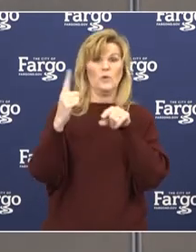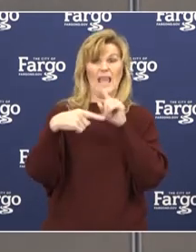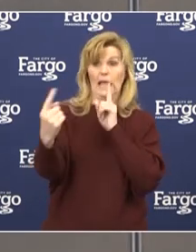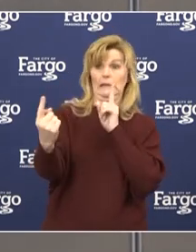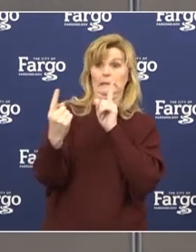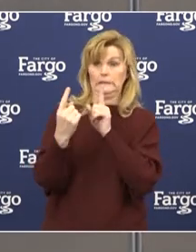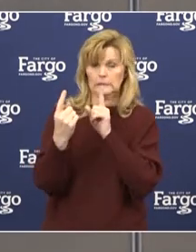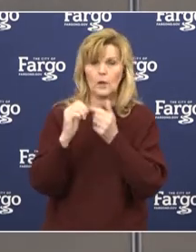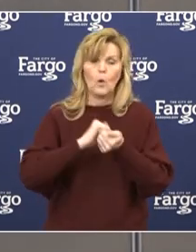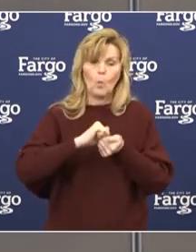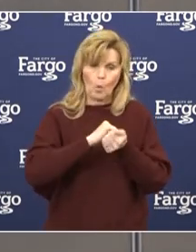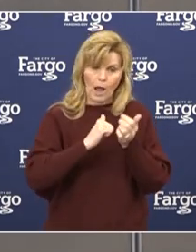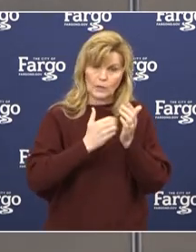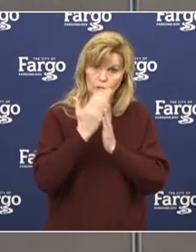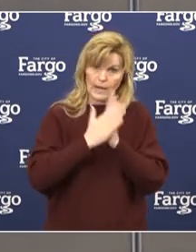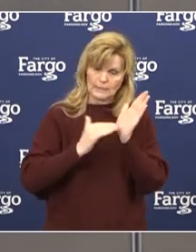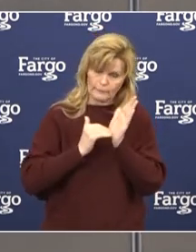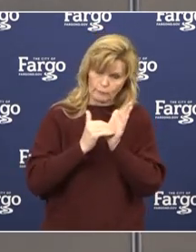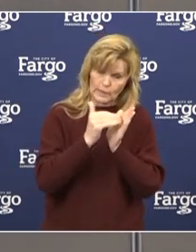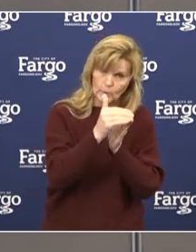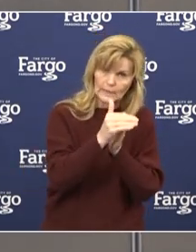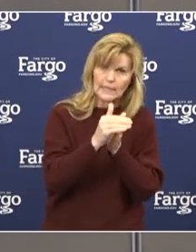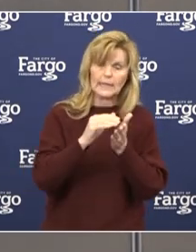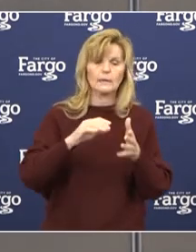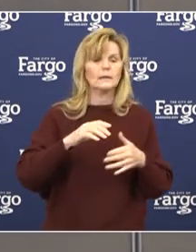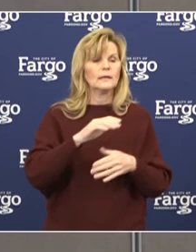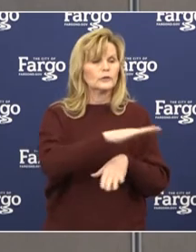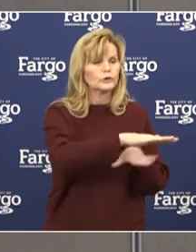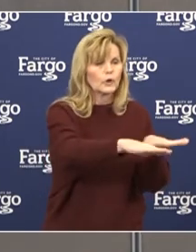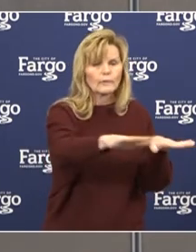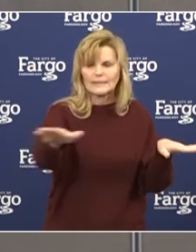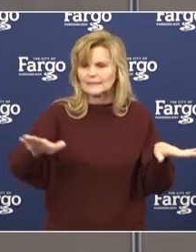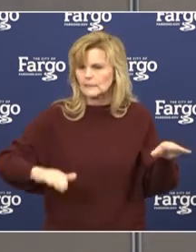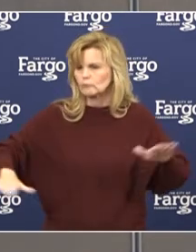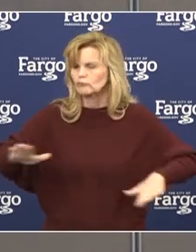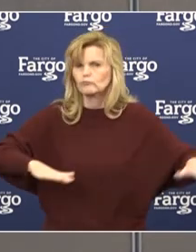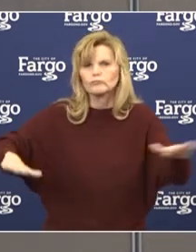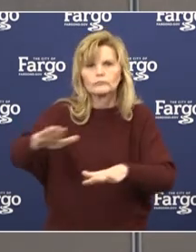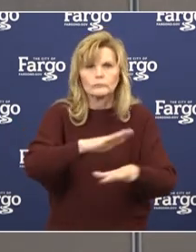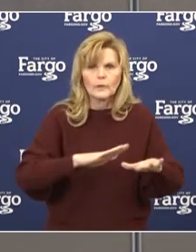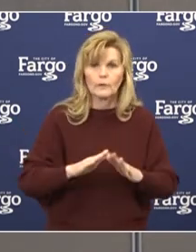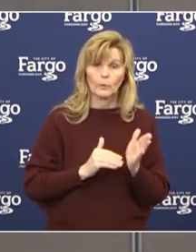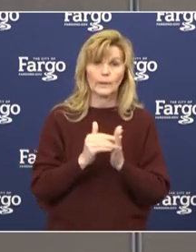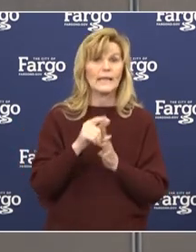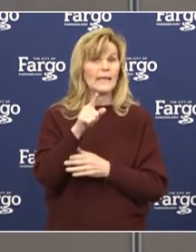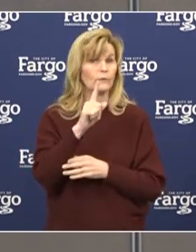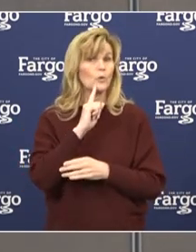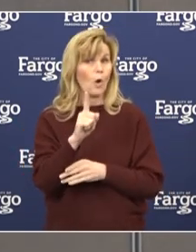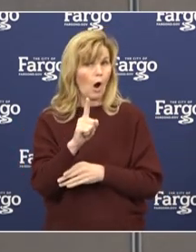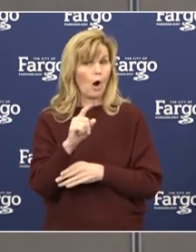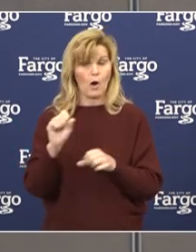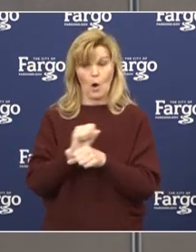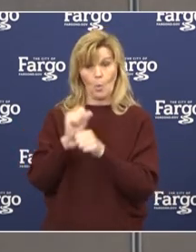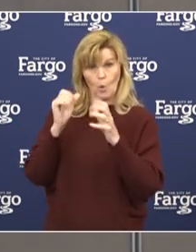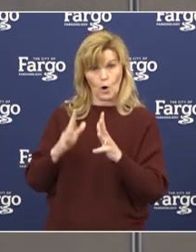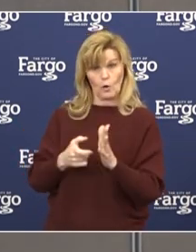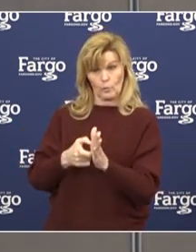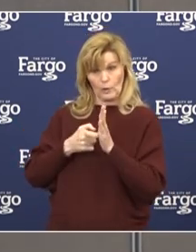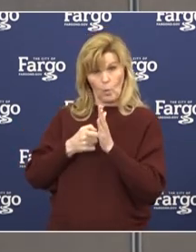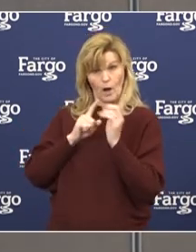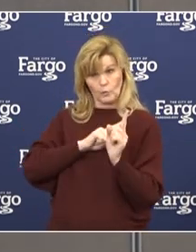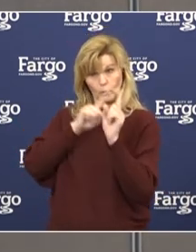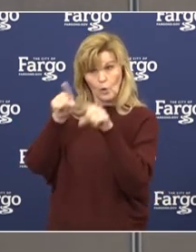Wash your hands frequently. Clean and disinfect surfaces routinely. And if you are an essential worker, please, if you're feeling